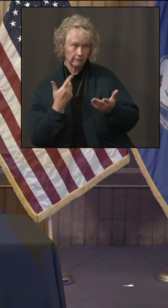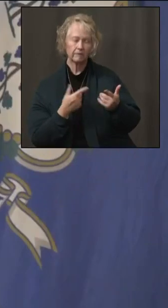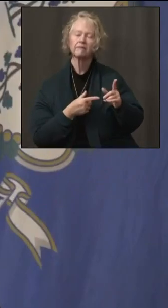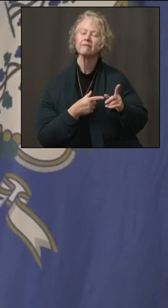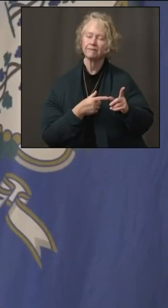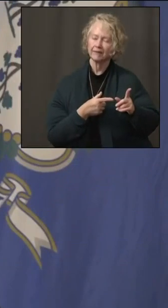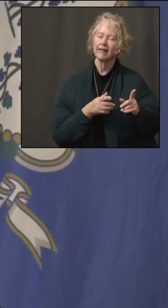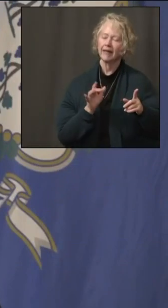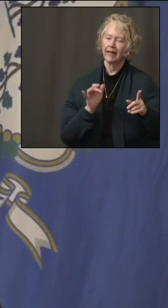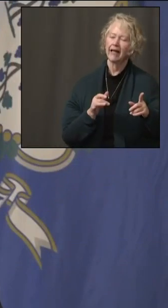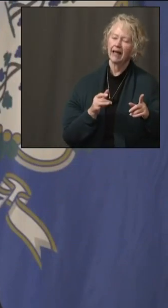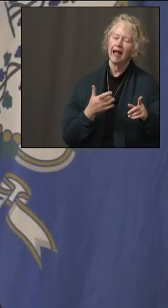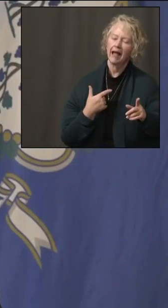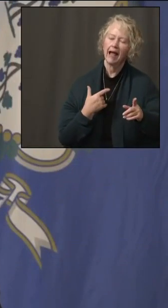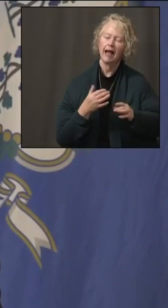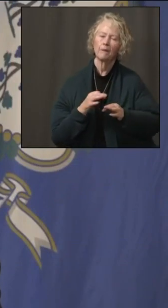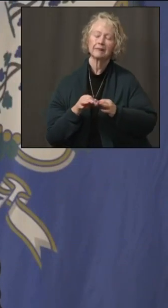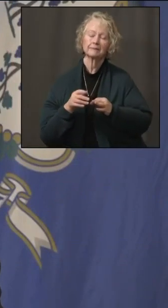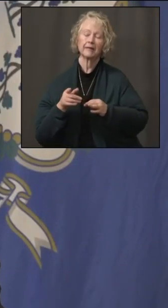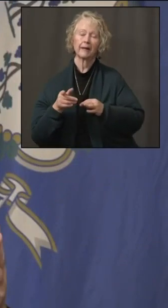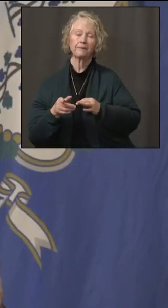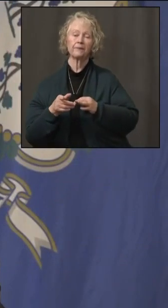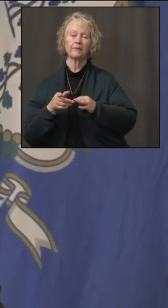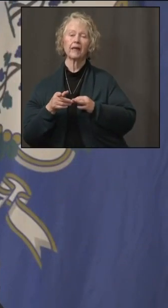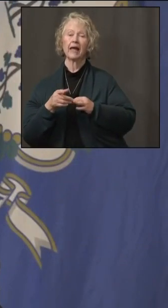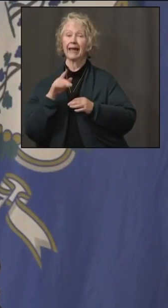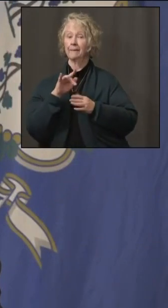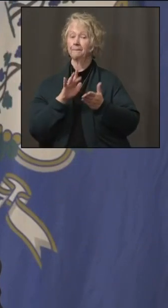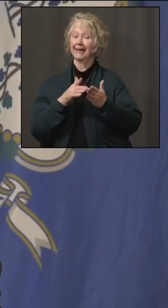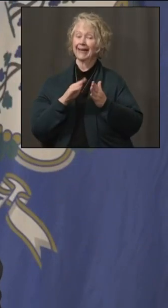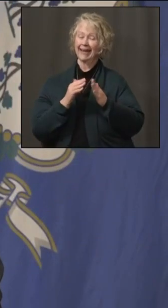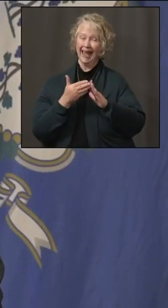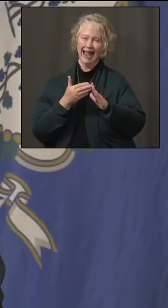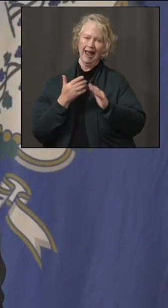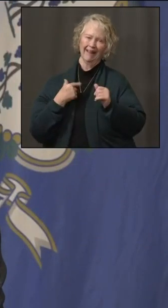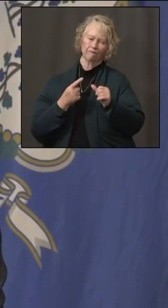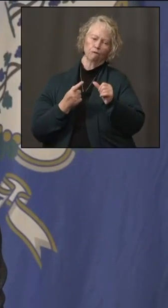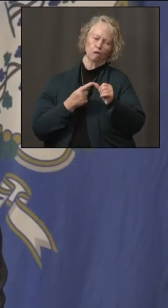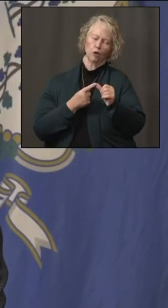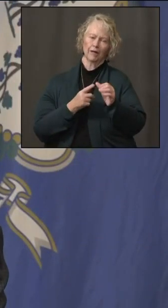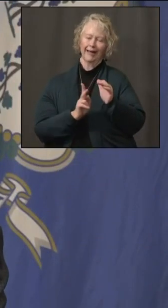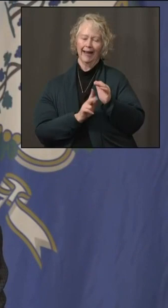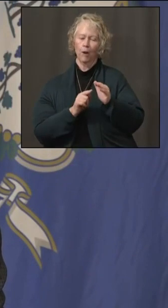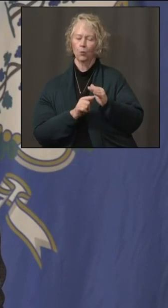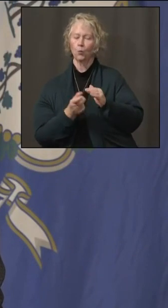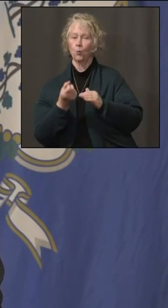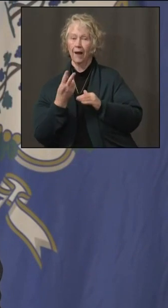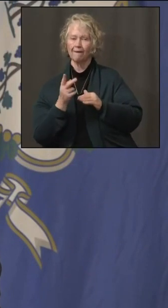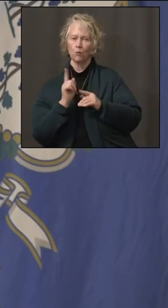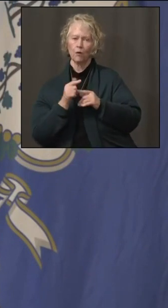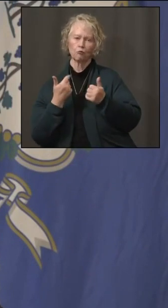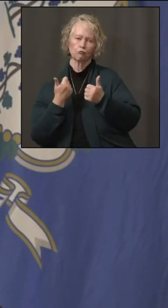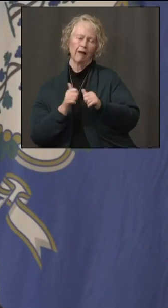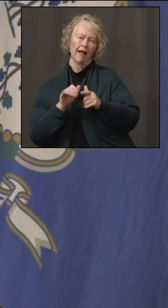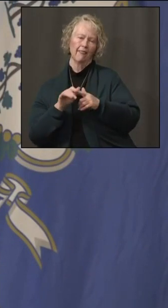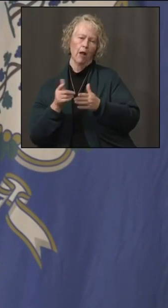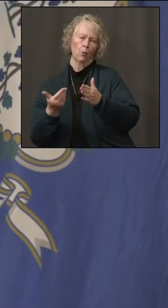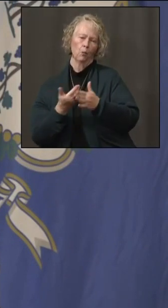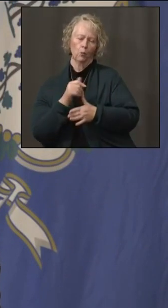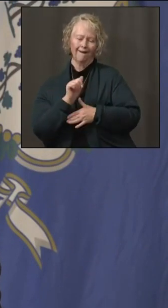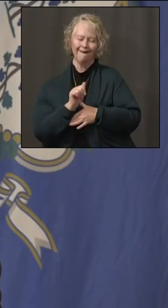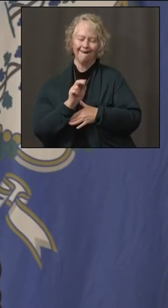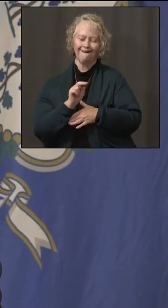Paul's referring to and I alluded to was Middletown is our first K-12. We're rolling out the antigen testing,